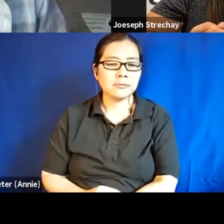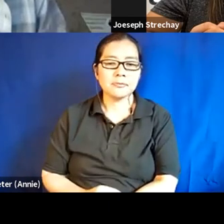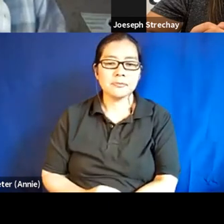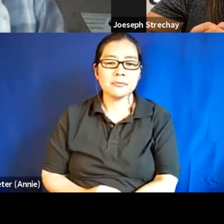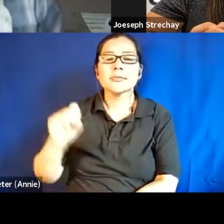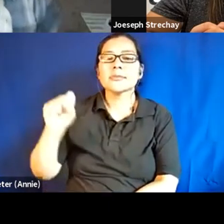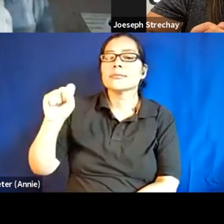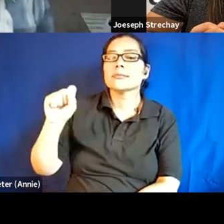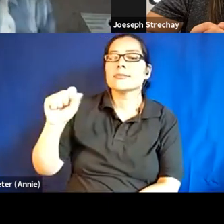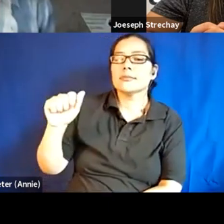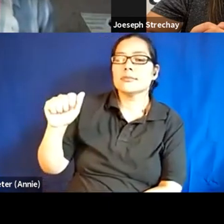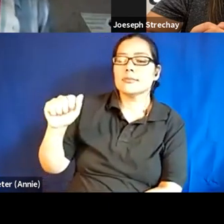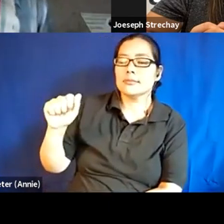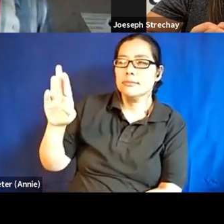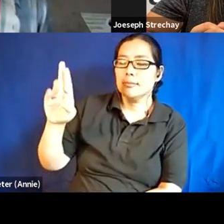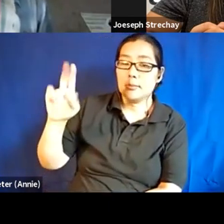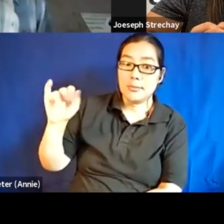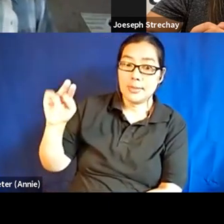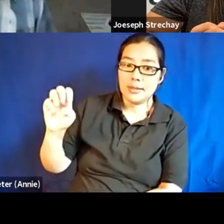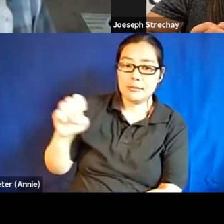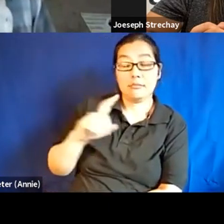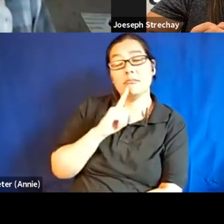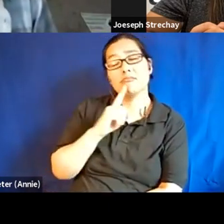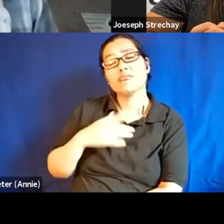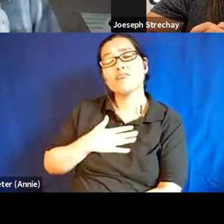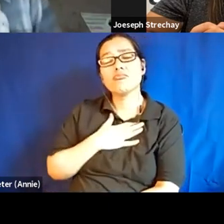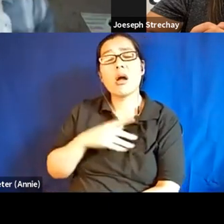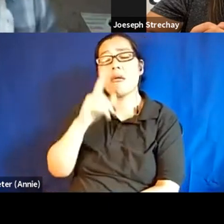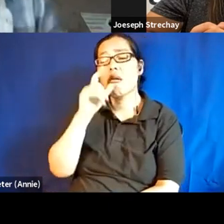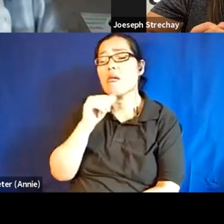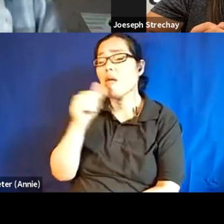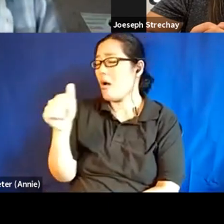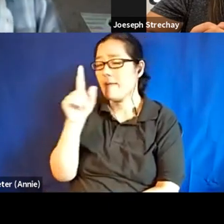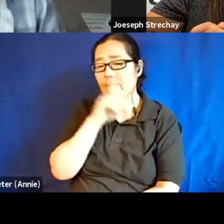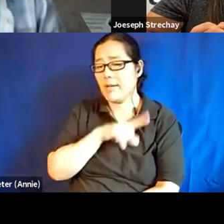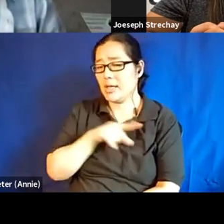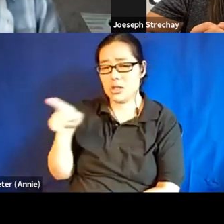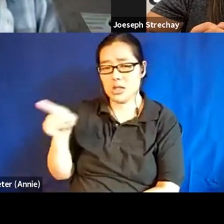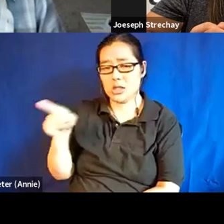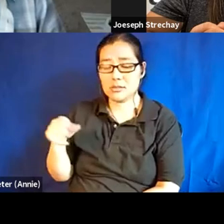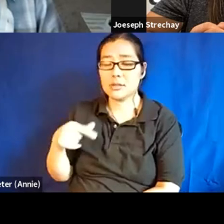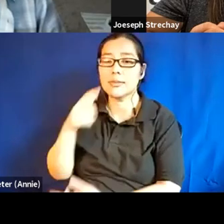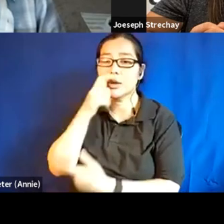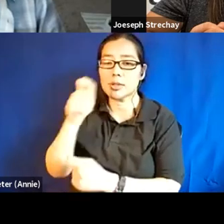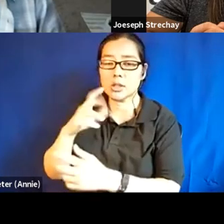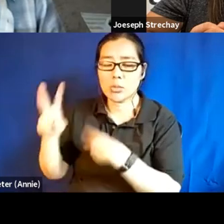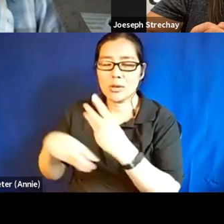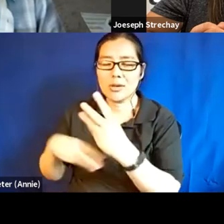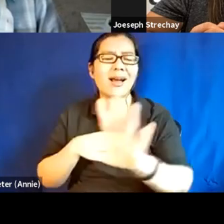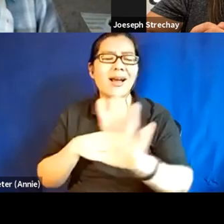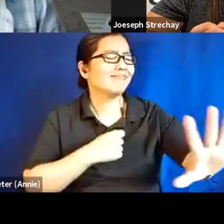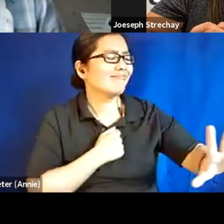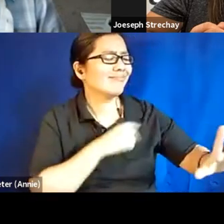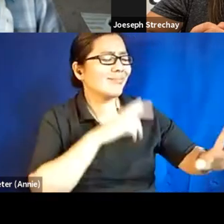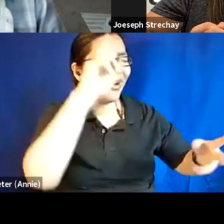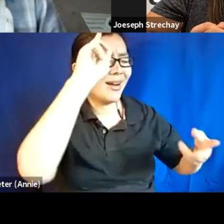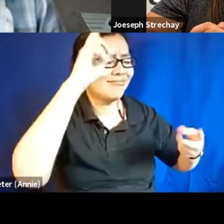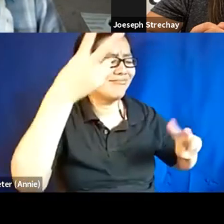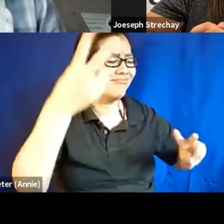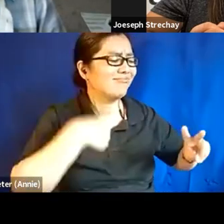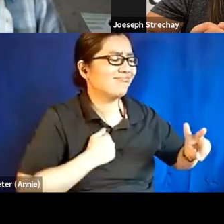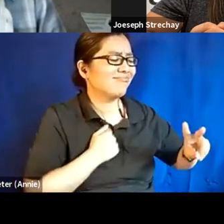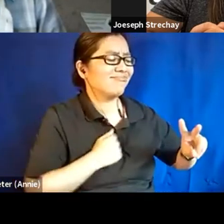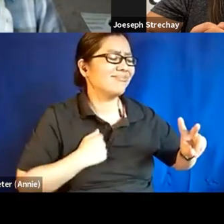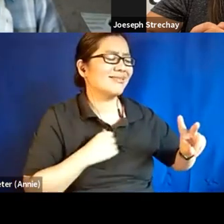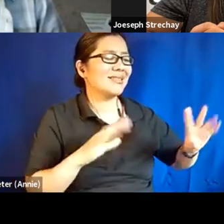Um, I, I really like making nonfiction because I'm interested in the world and my place in it. sorry. I misinterpreted it then. Oh, that's Okay. I'm